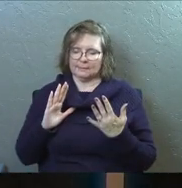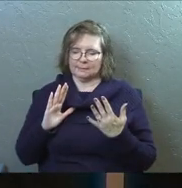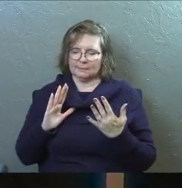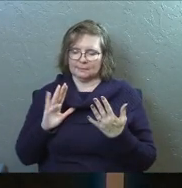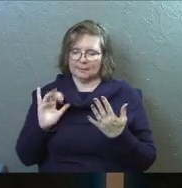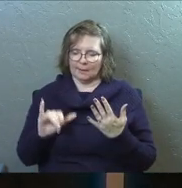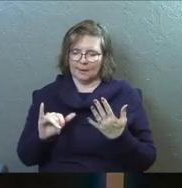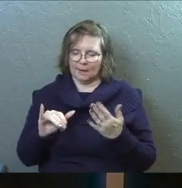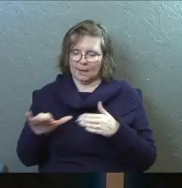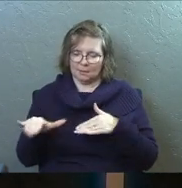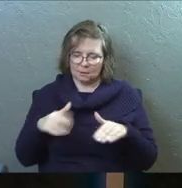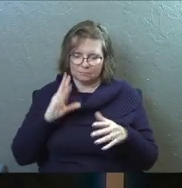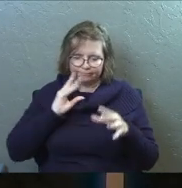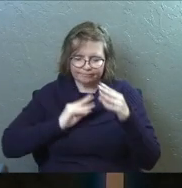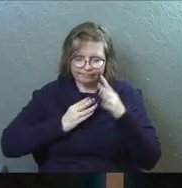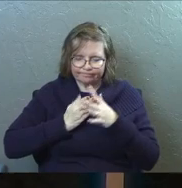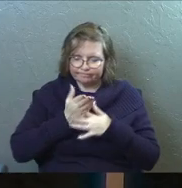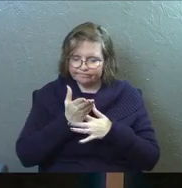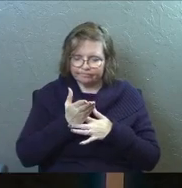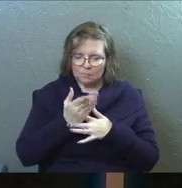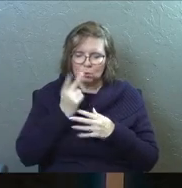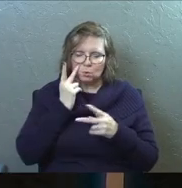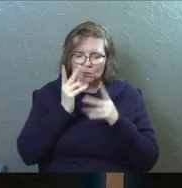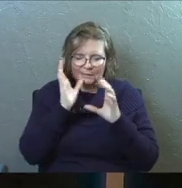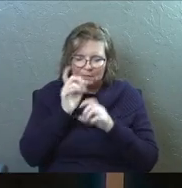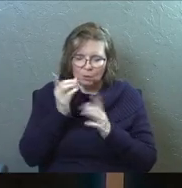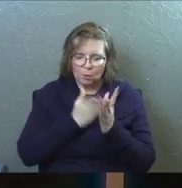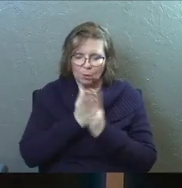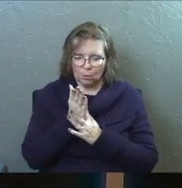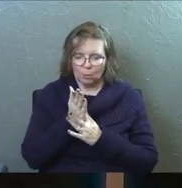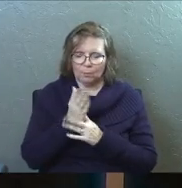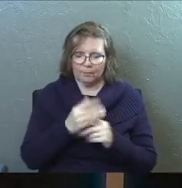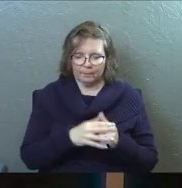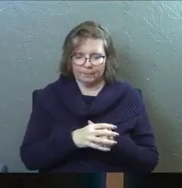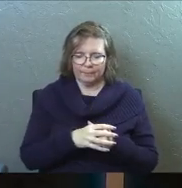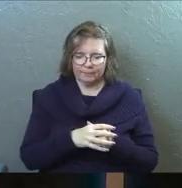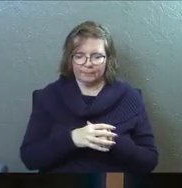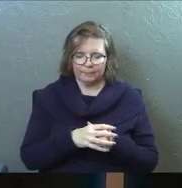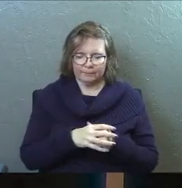is and to walk it out and to seek you through it all.